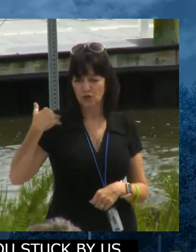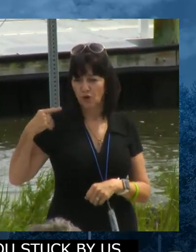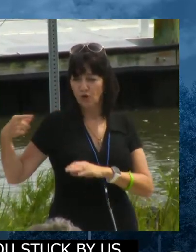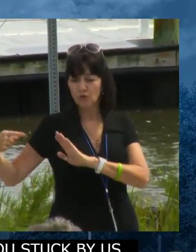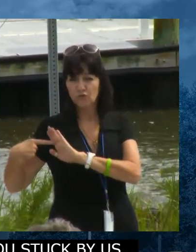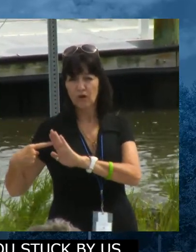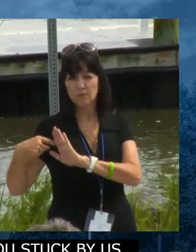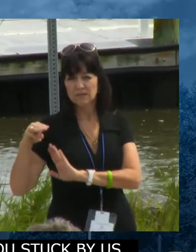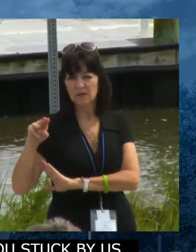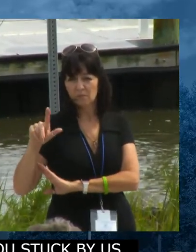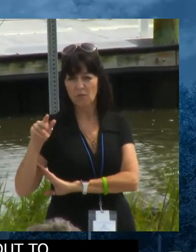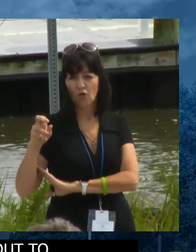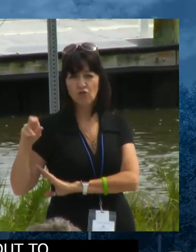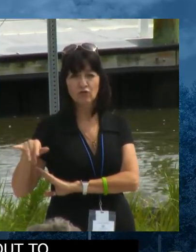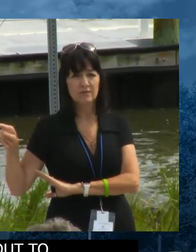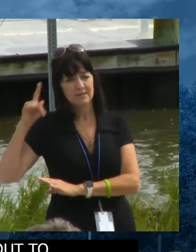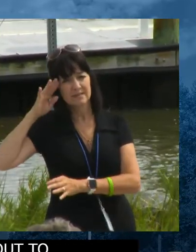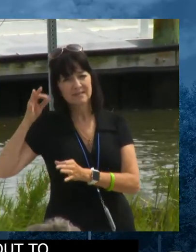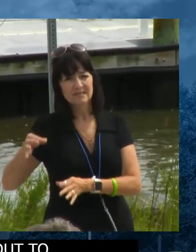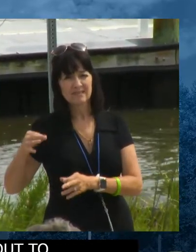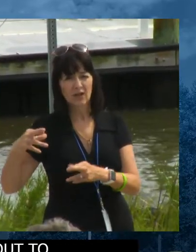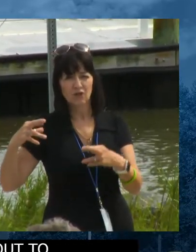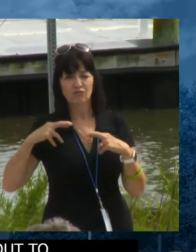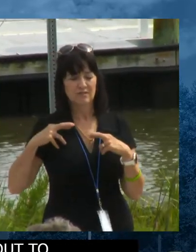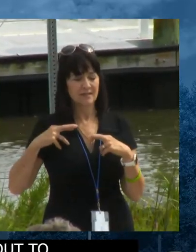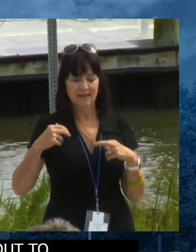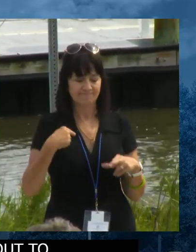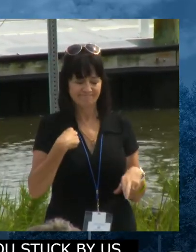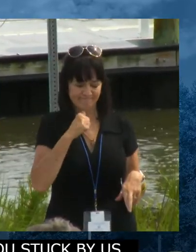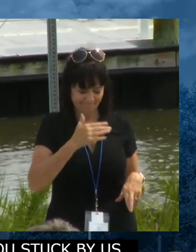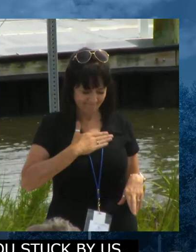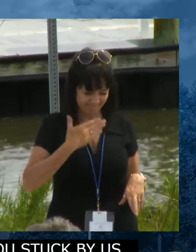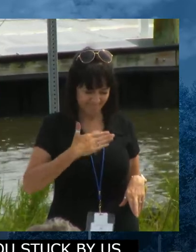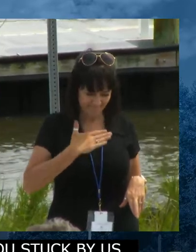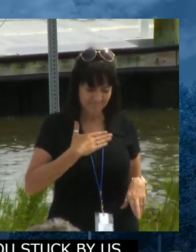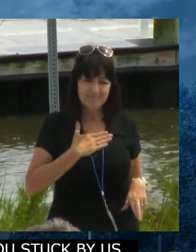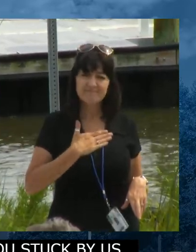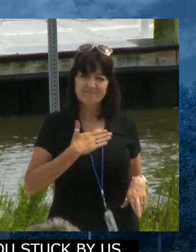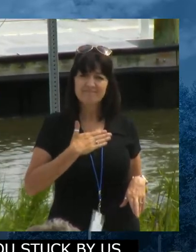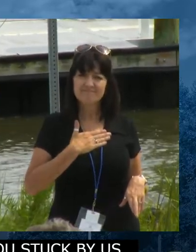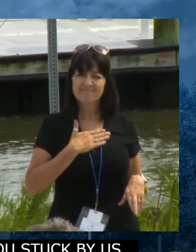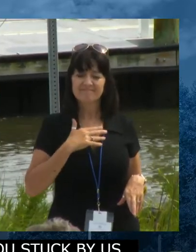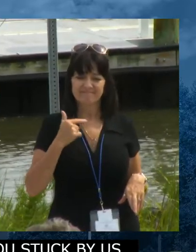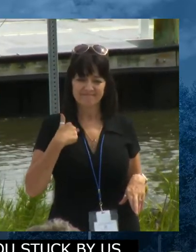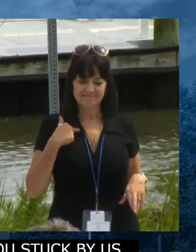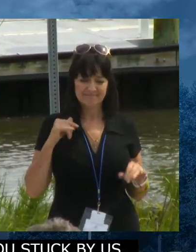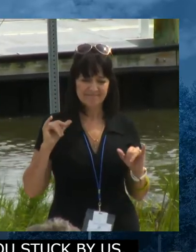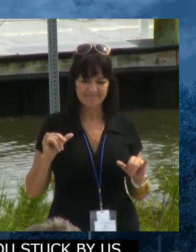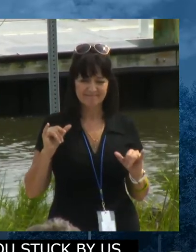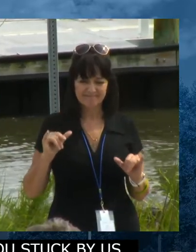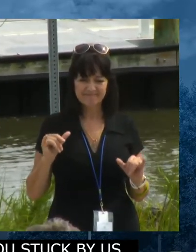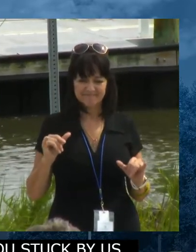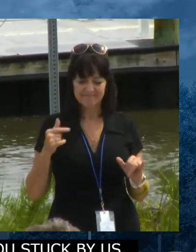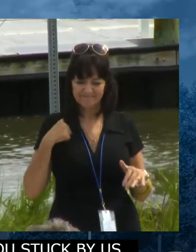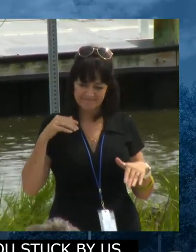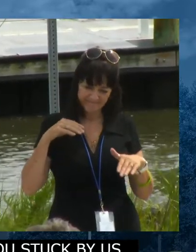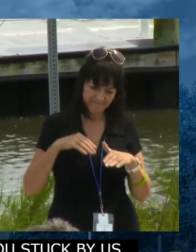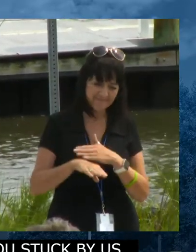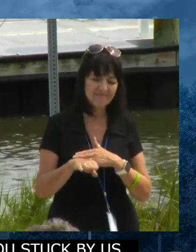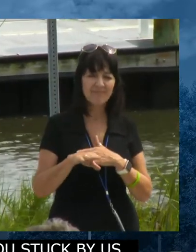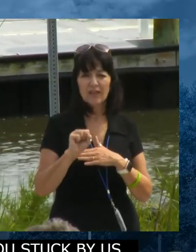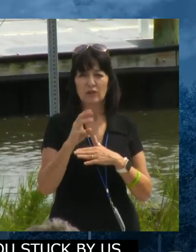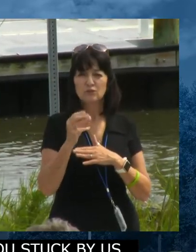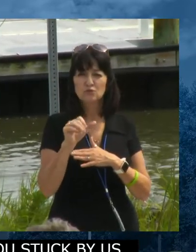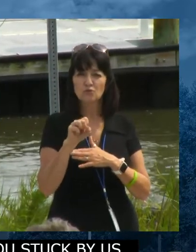decided to retire, which I didn't wasn't fond of, I walked into your Schwartz cops office, and I said,